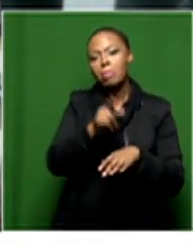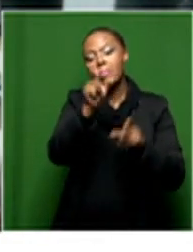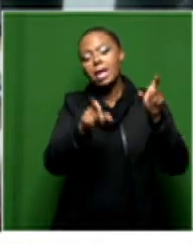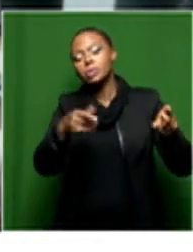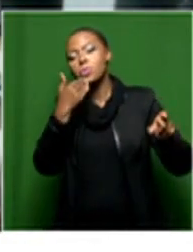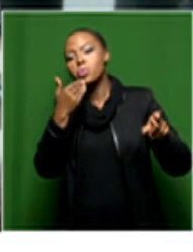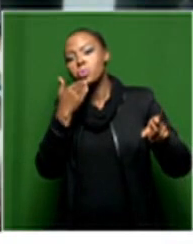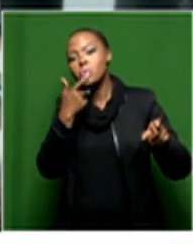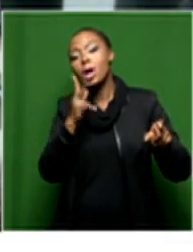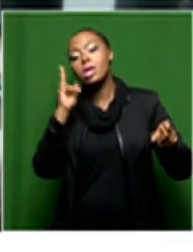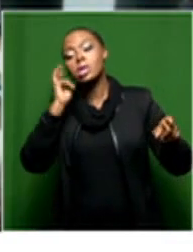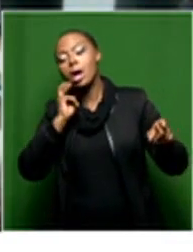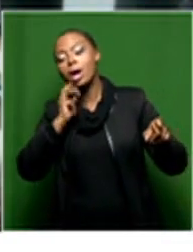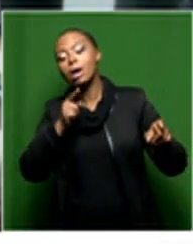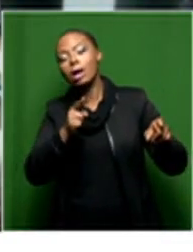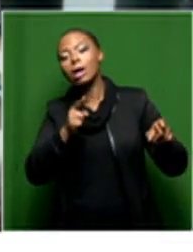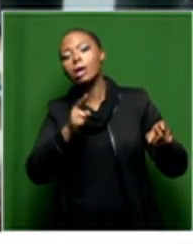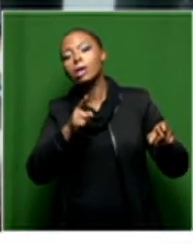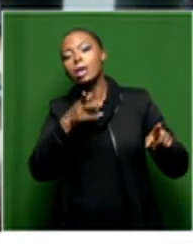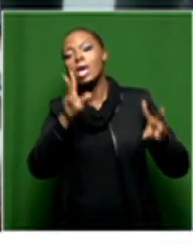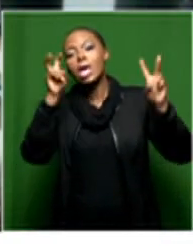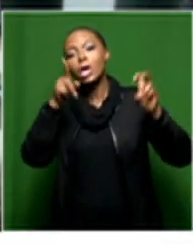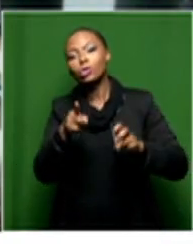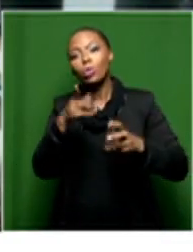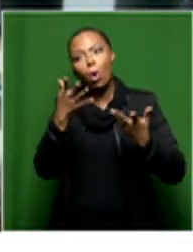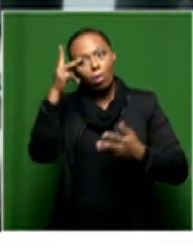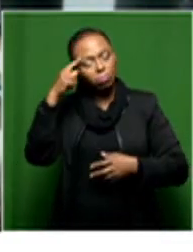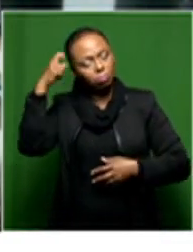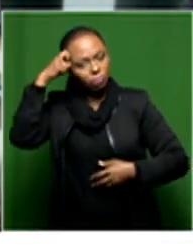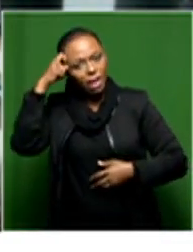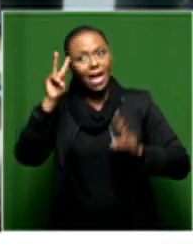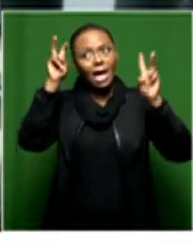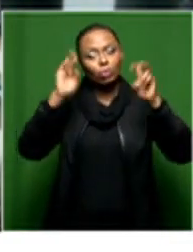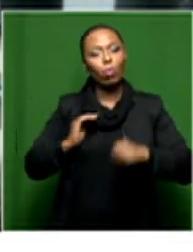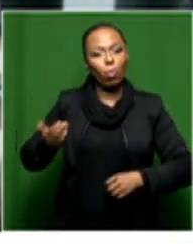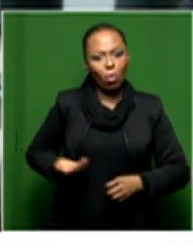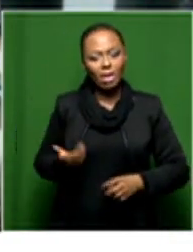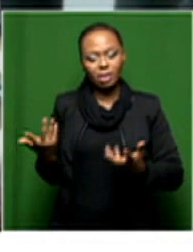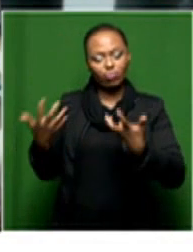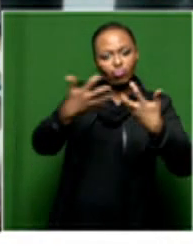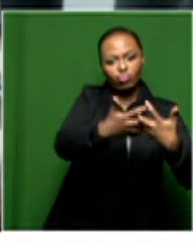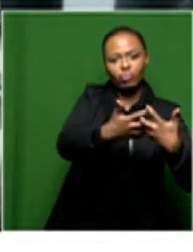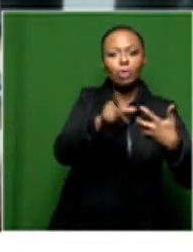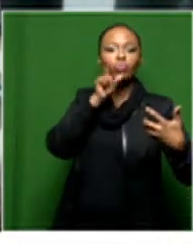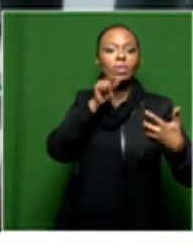people who have an ear, you know, of the issues of women. And to collaborate with the Swedish